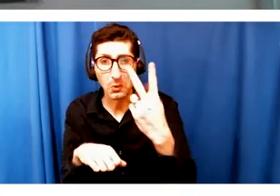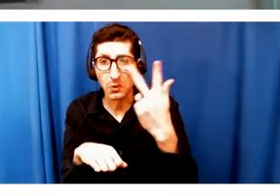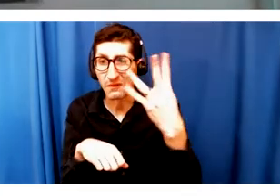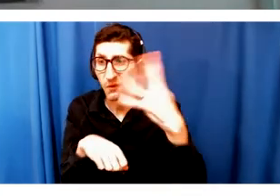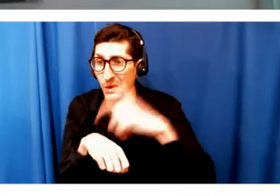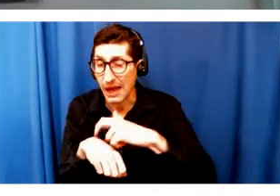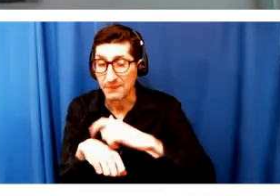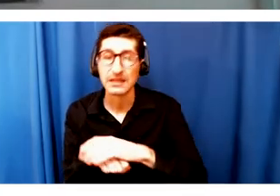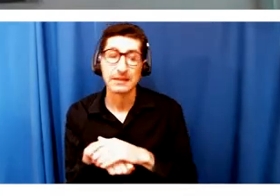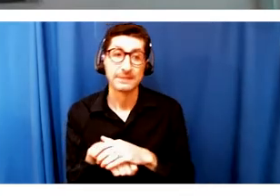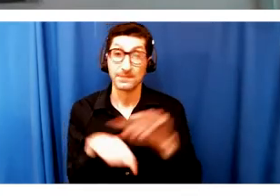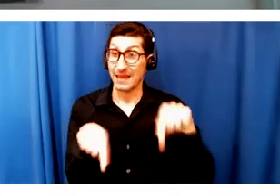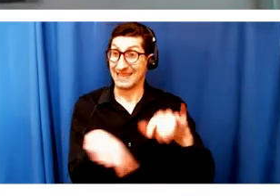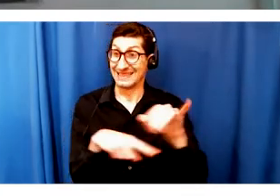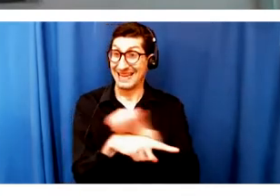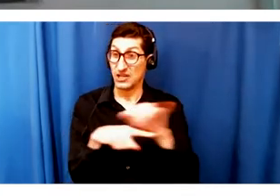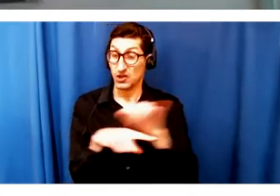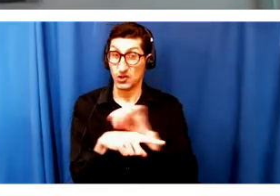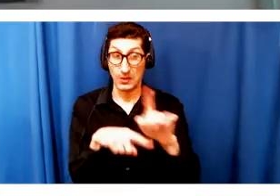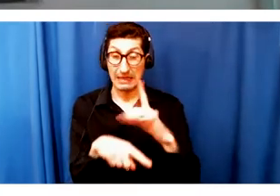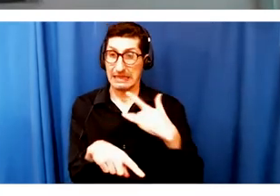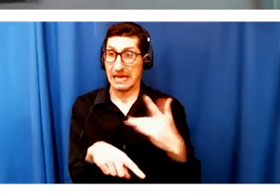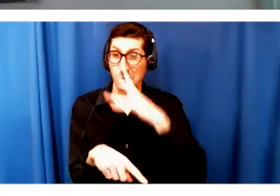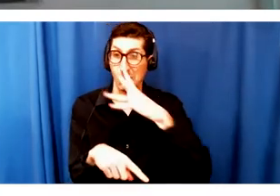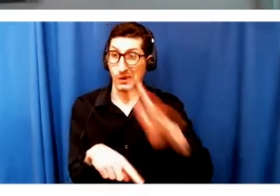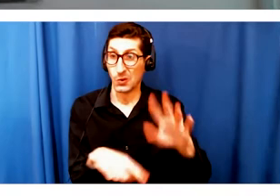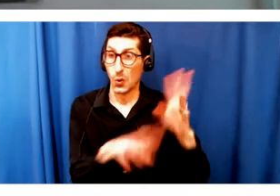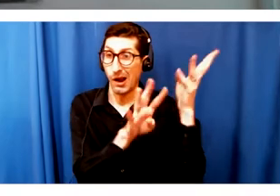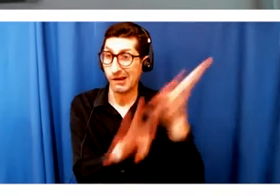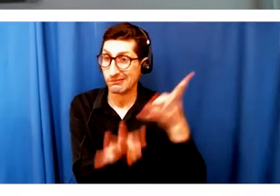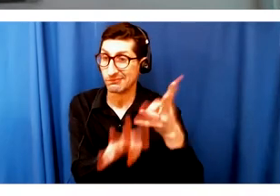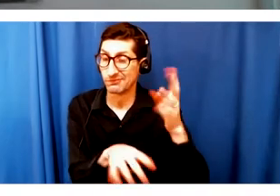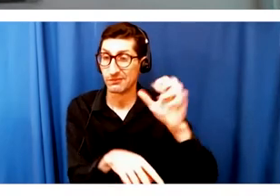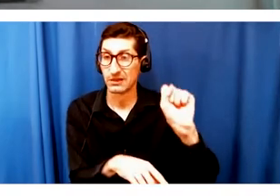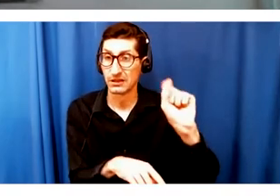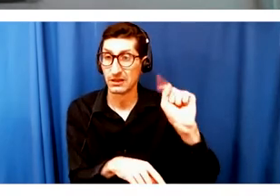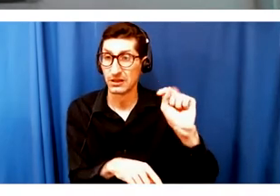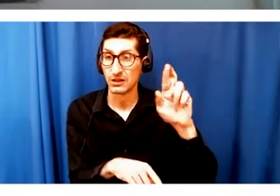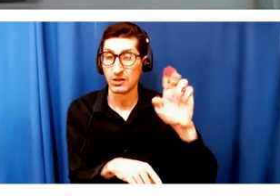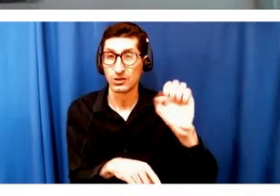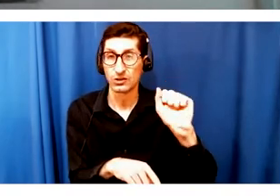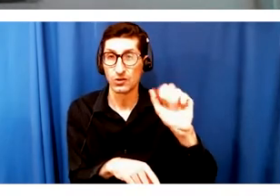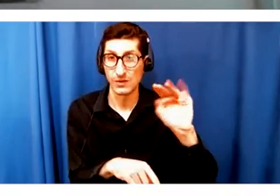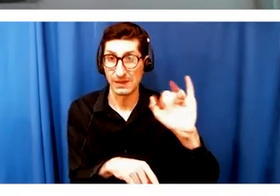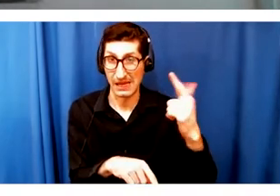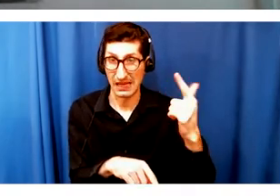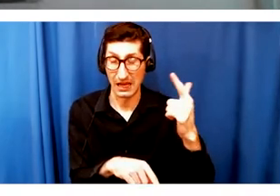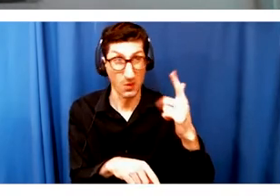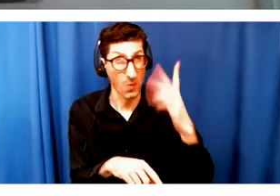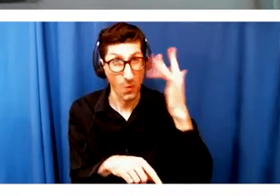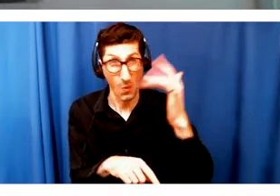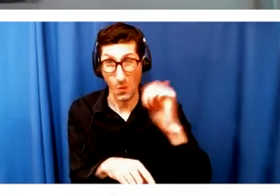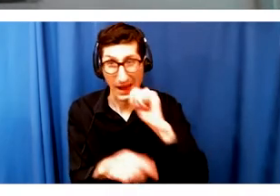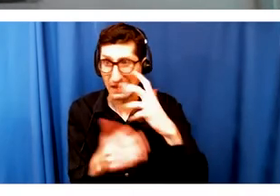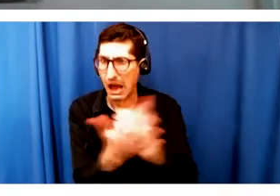about is streaming. I don't understand why there's still difficulty in fixing that. The idea that our